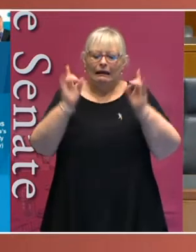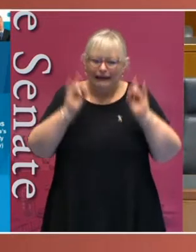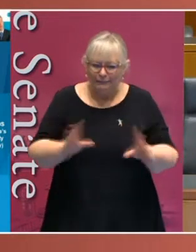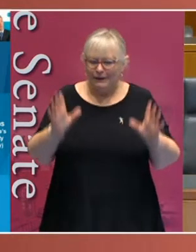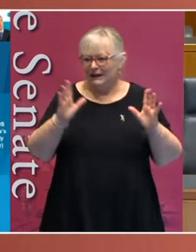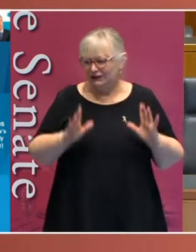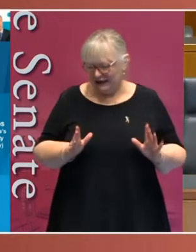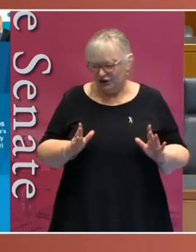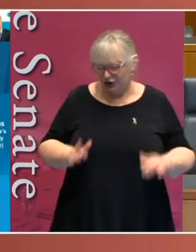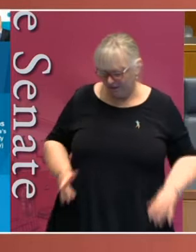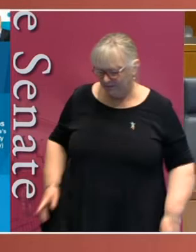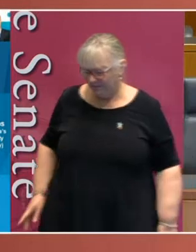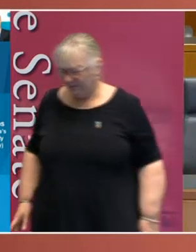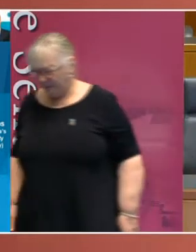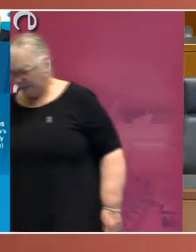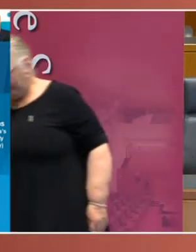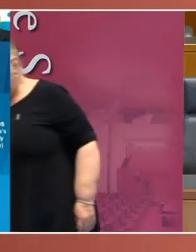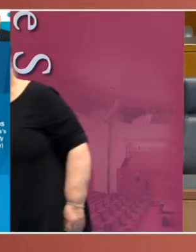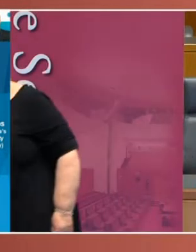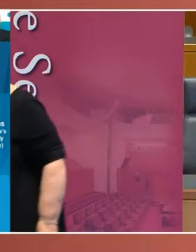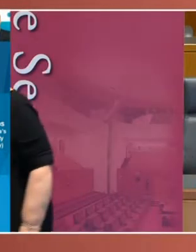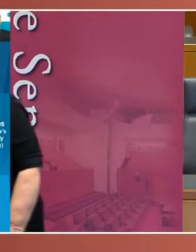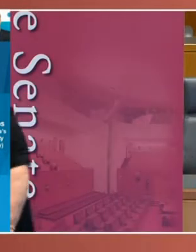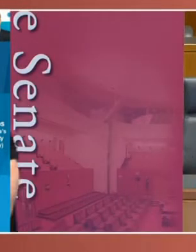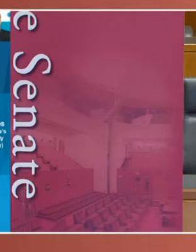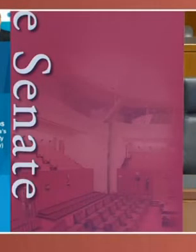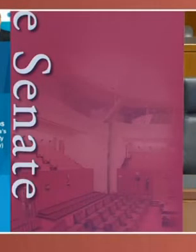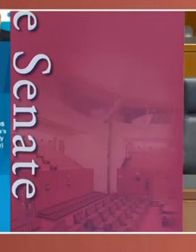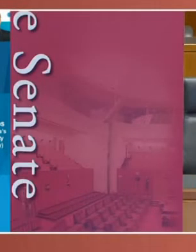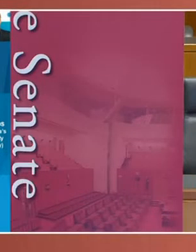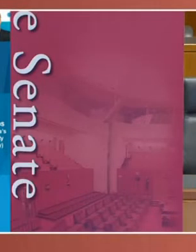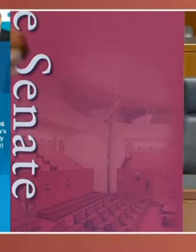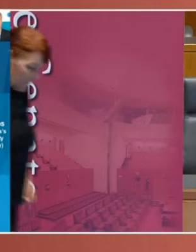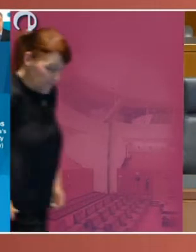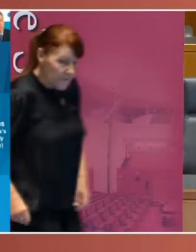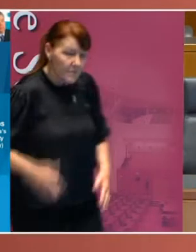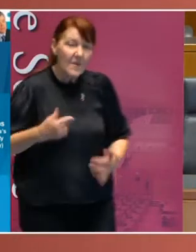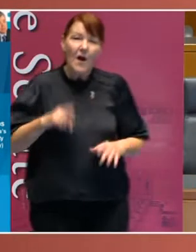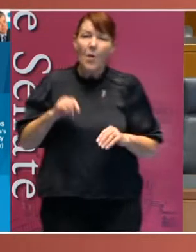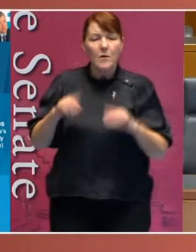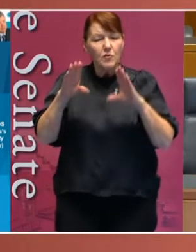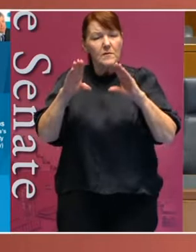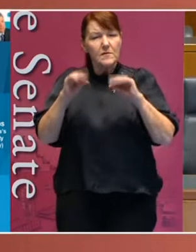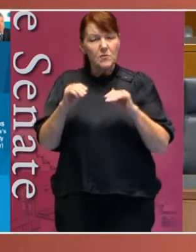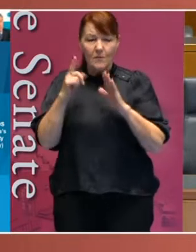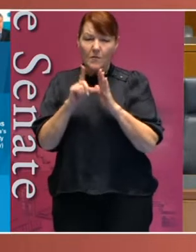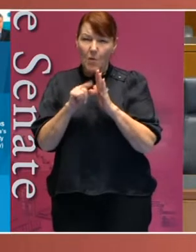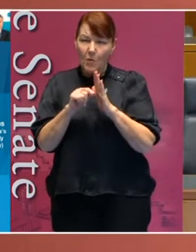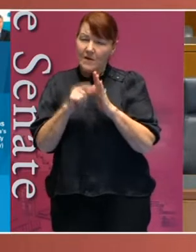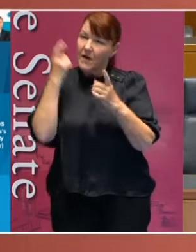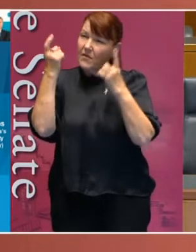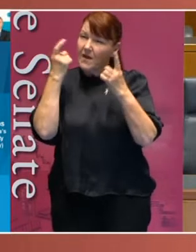However, I want to pause just for a moment to reflect upon the consultation that has been undertaken